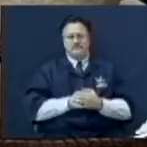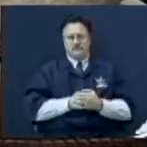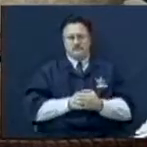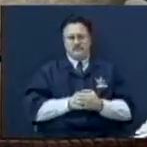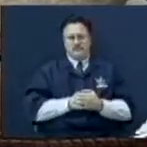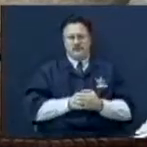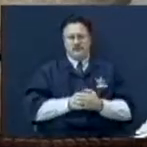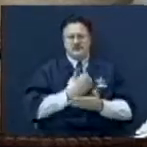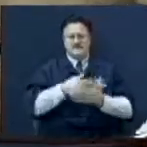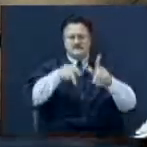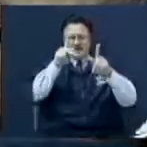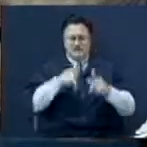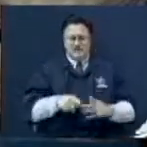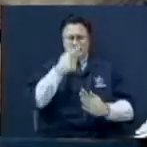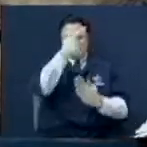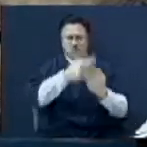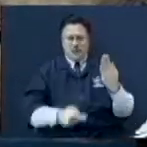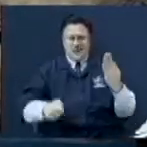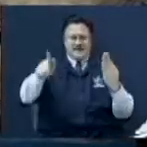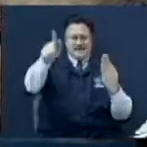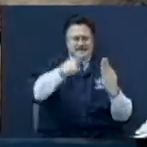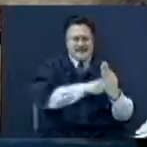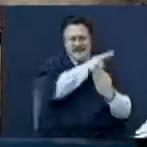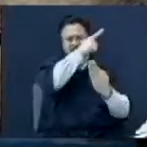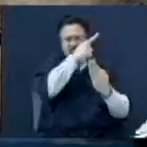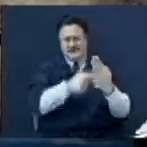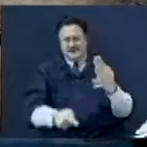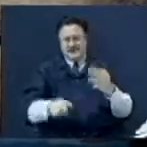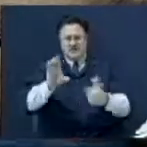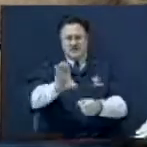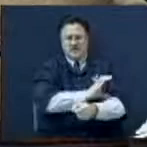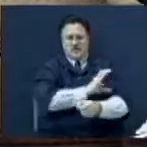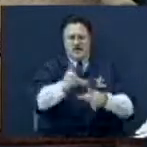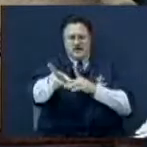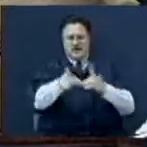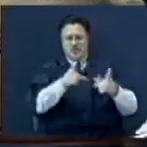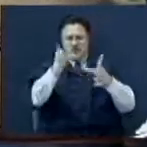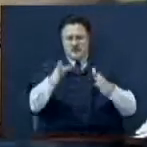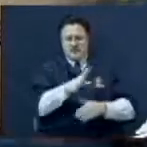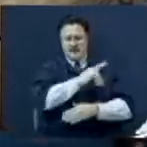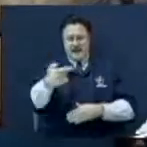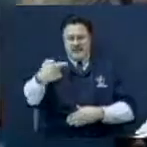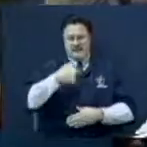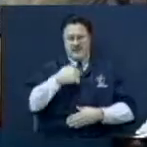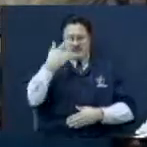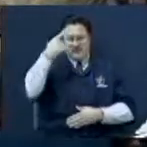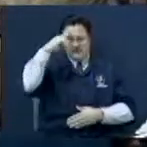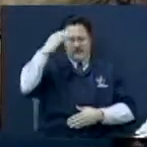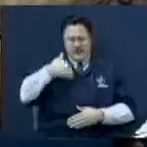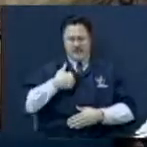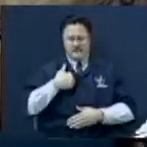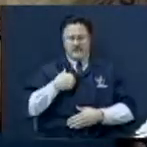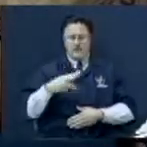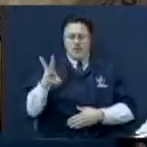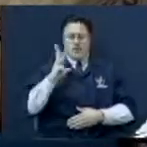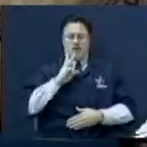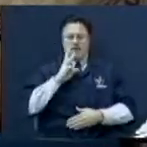There was somebody criticized the choir director and me for having a bottle of water.